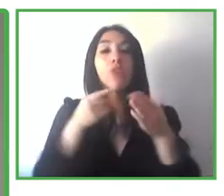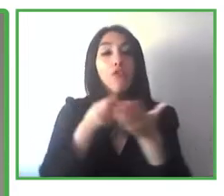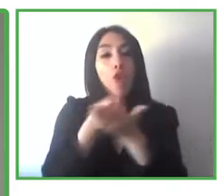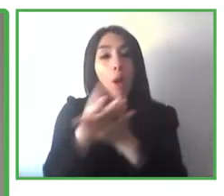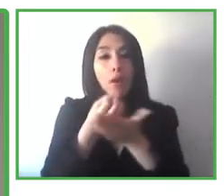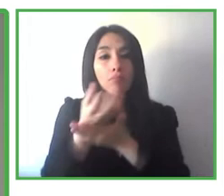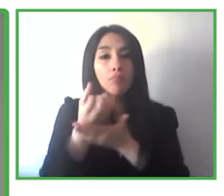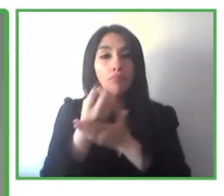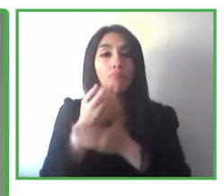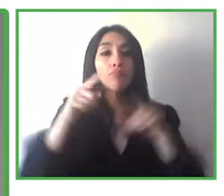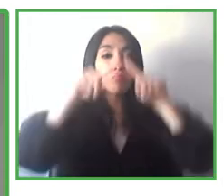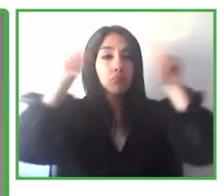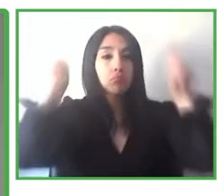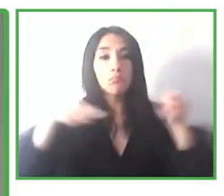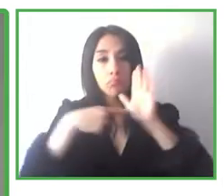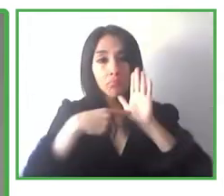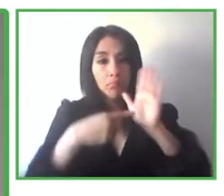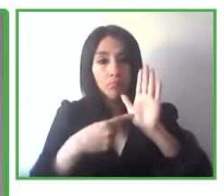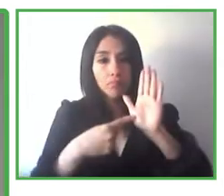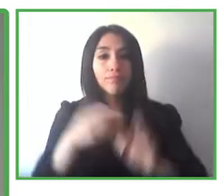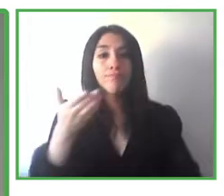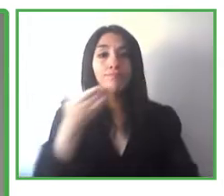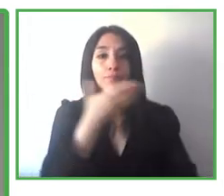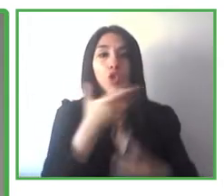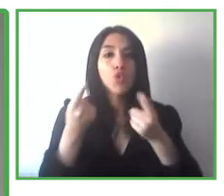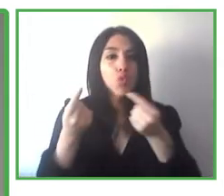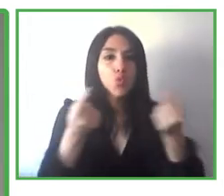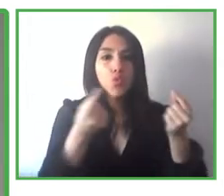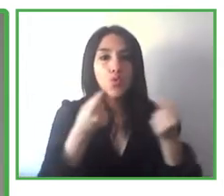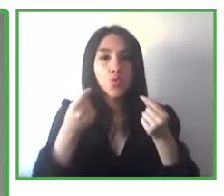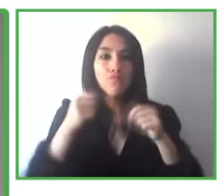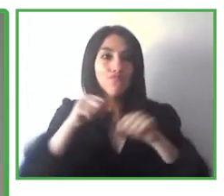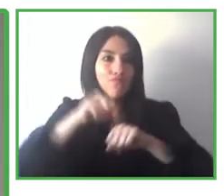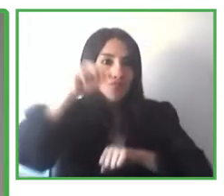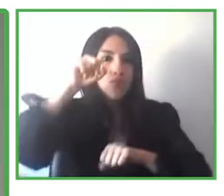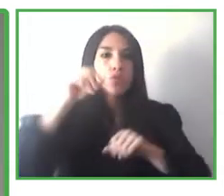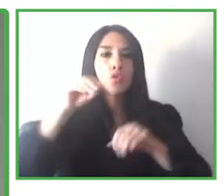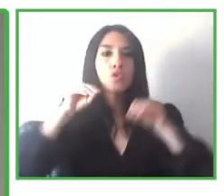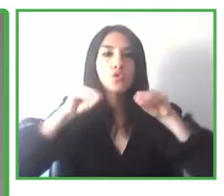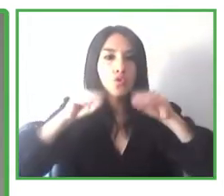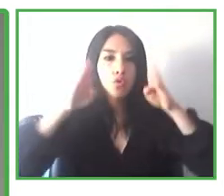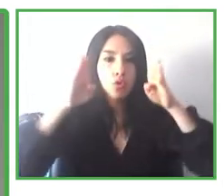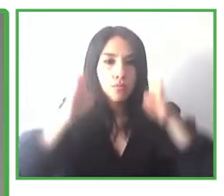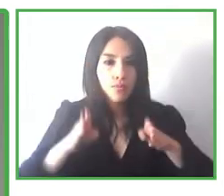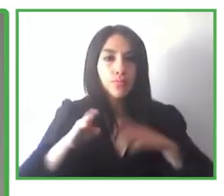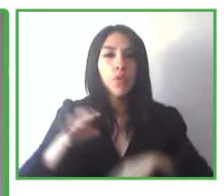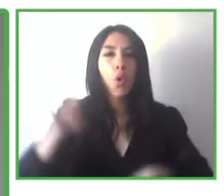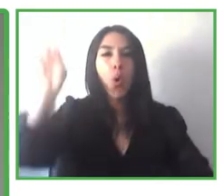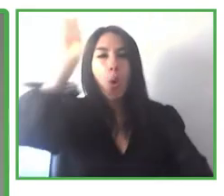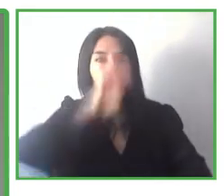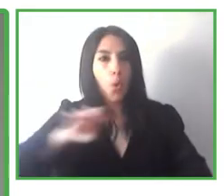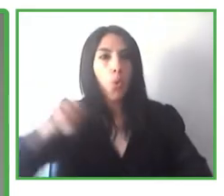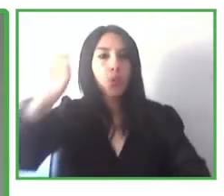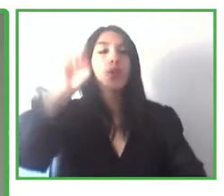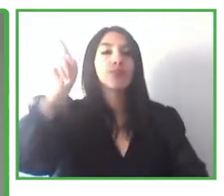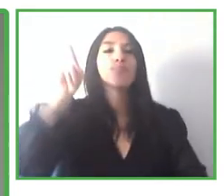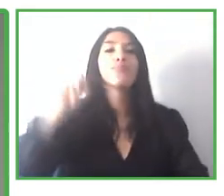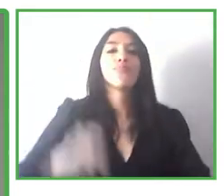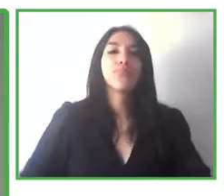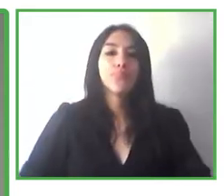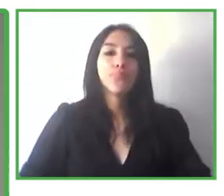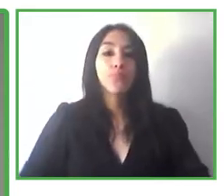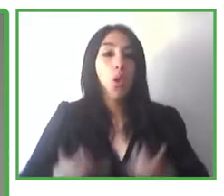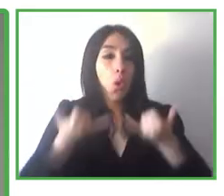and he also has a master's and MBA by the European School of Business, and he